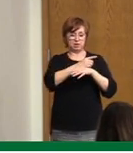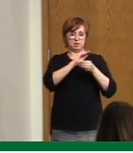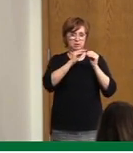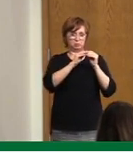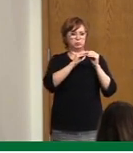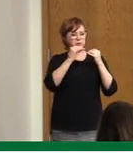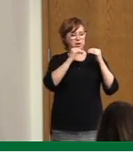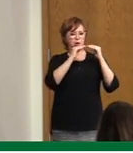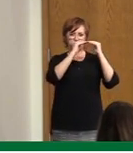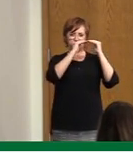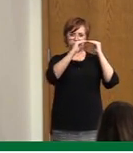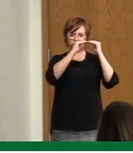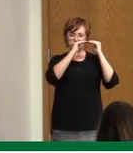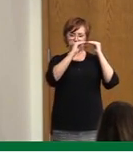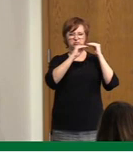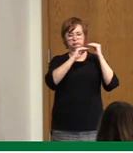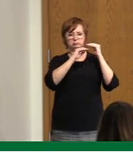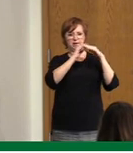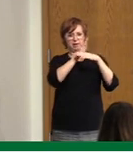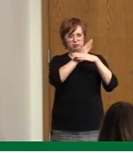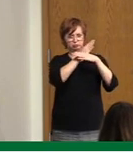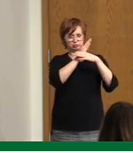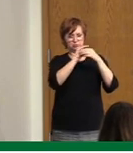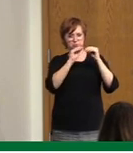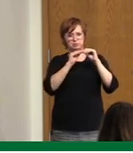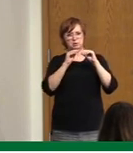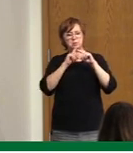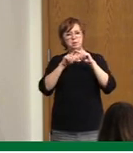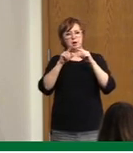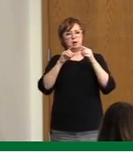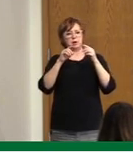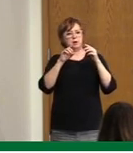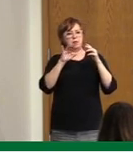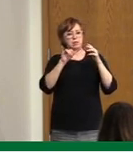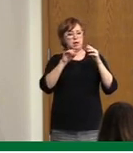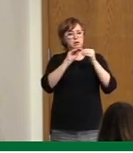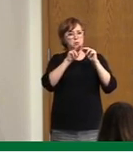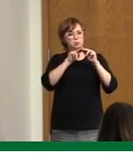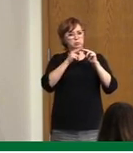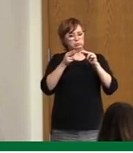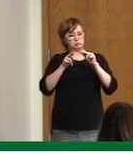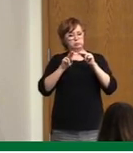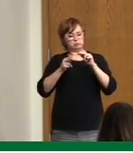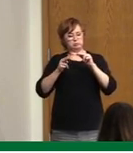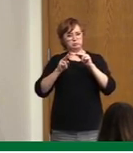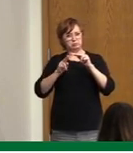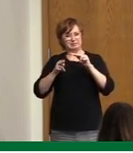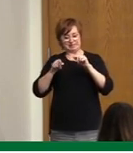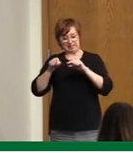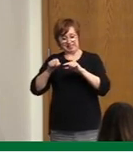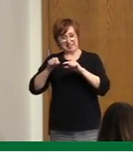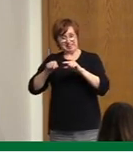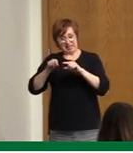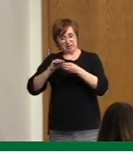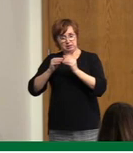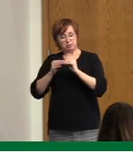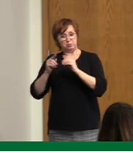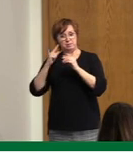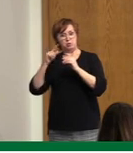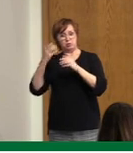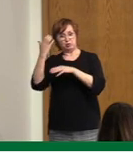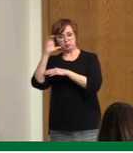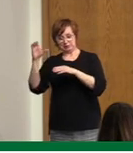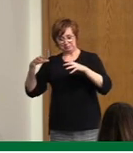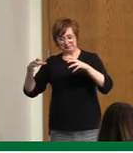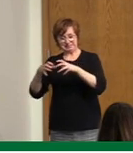some of the household gathering restrictions to allow people to get together at Christmas? So I think I'll give you my preference, but then what